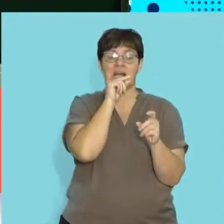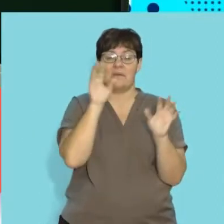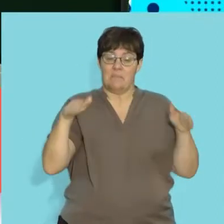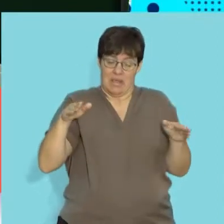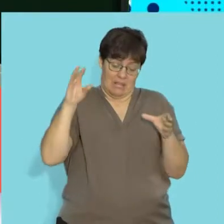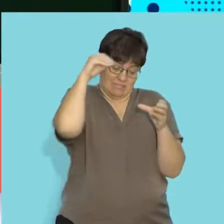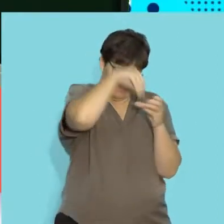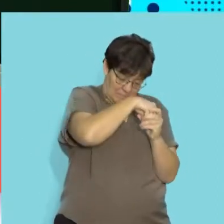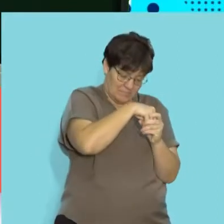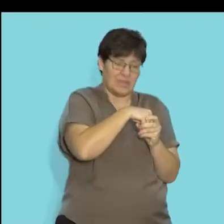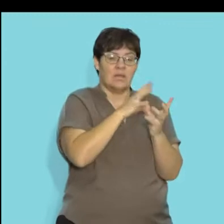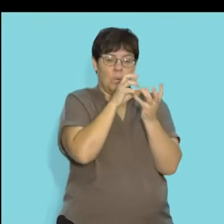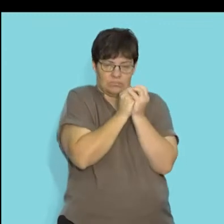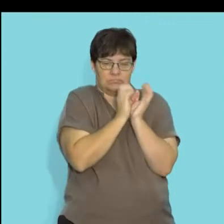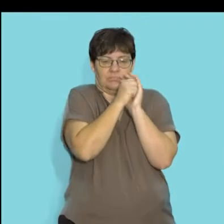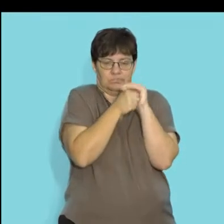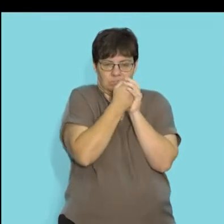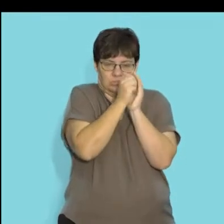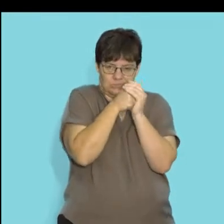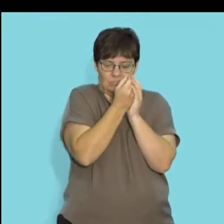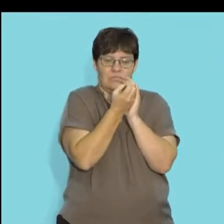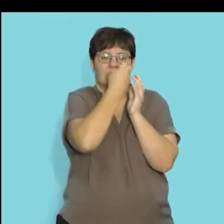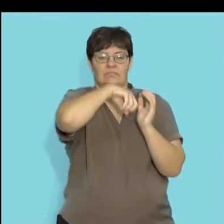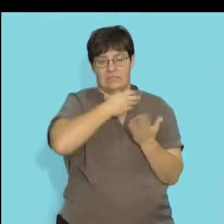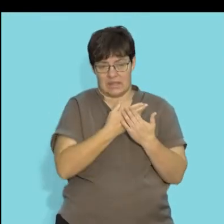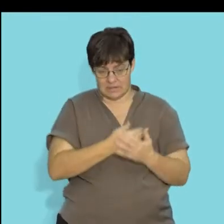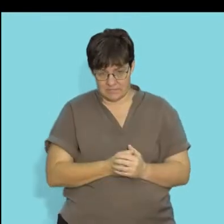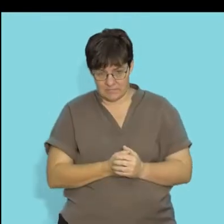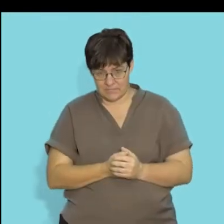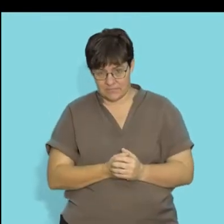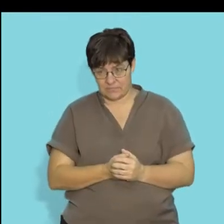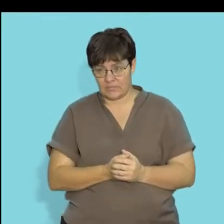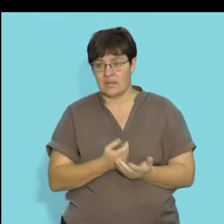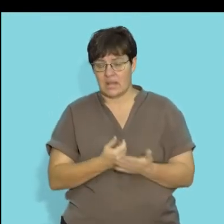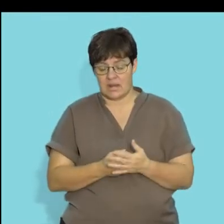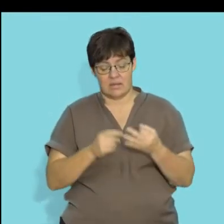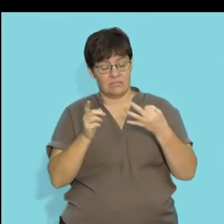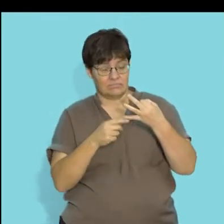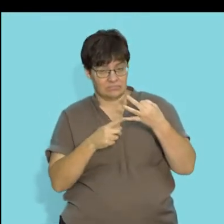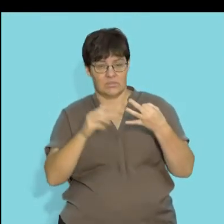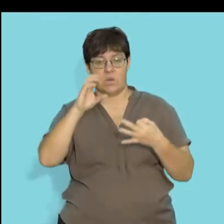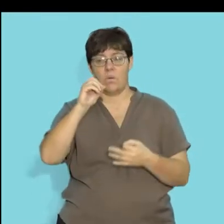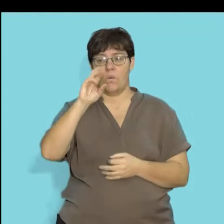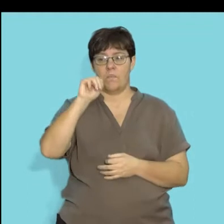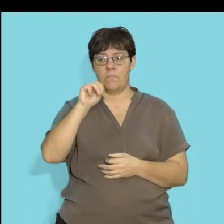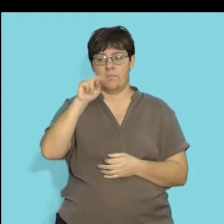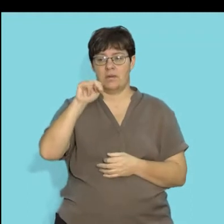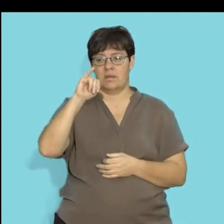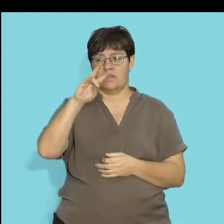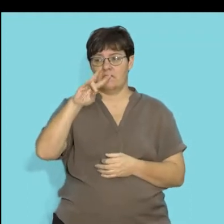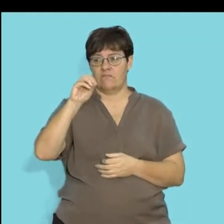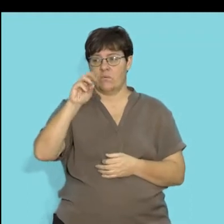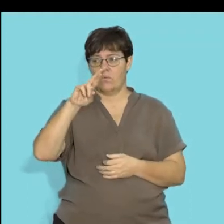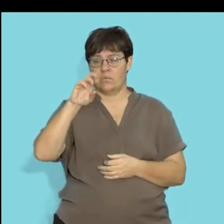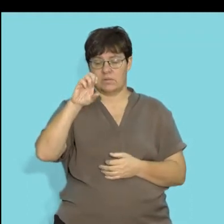insects that visit them. Okay. The next concept is an omnivore. So, this is a group of